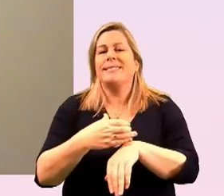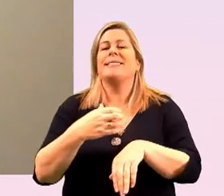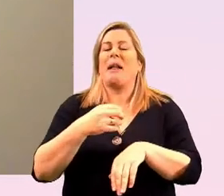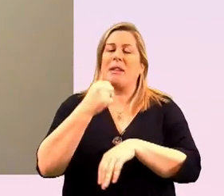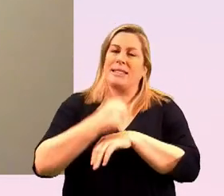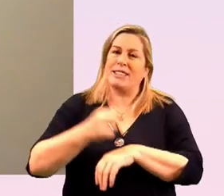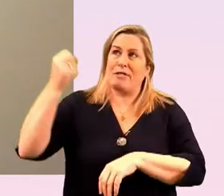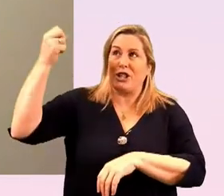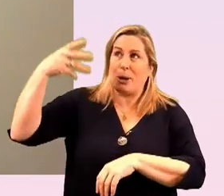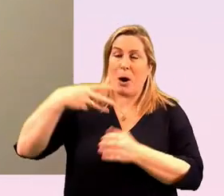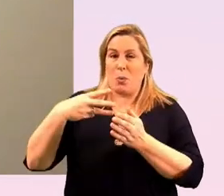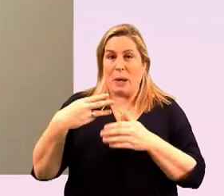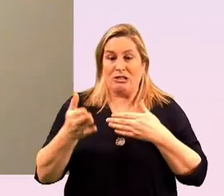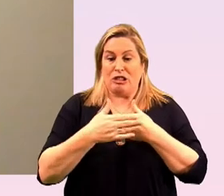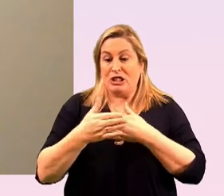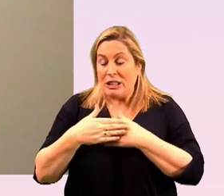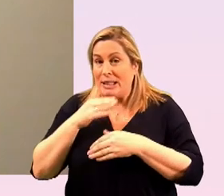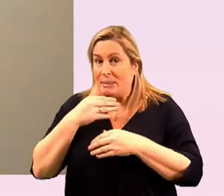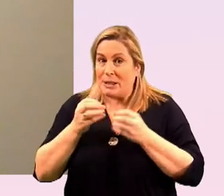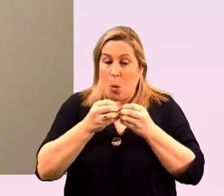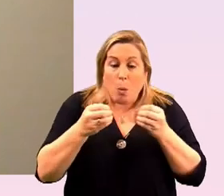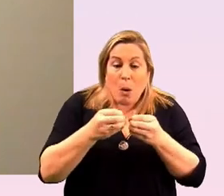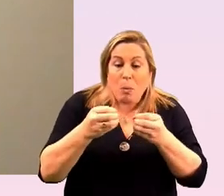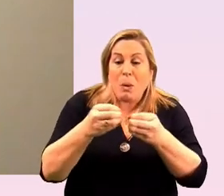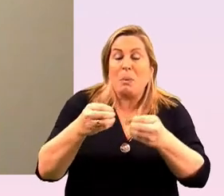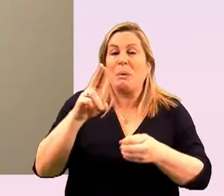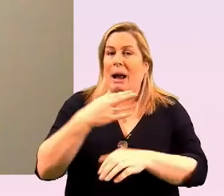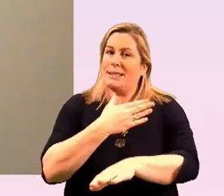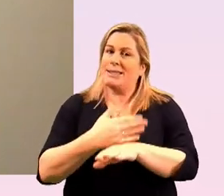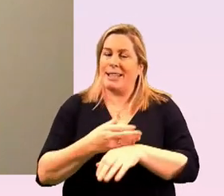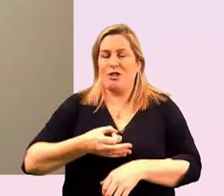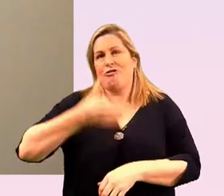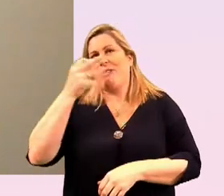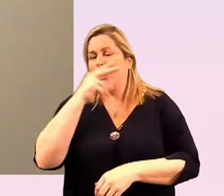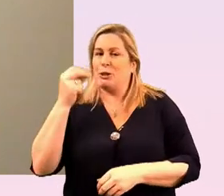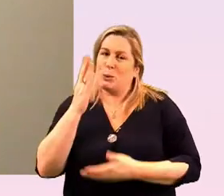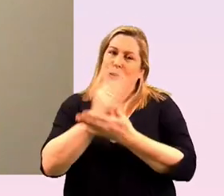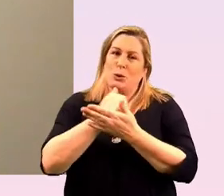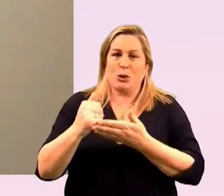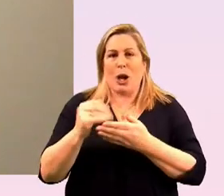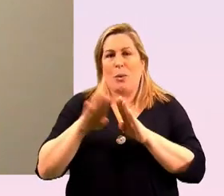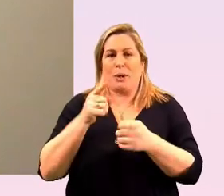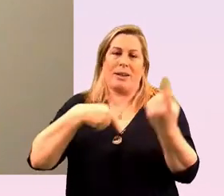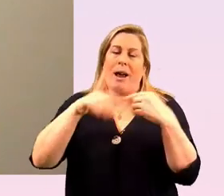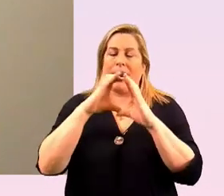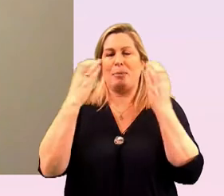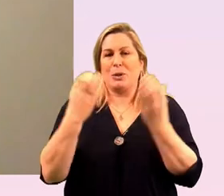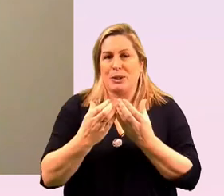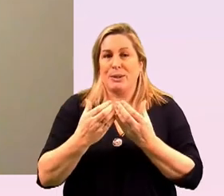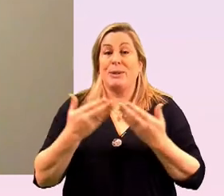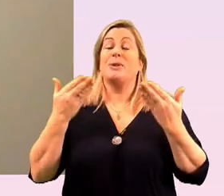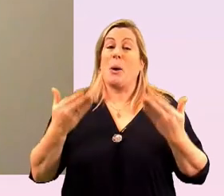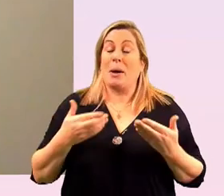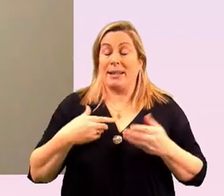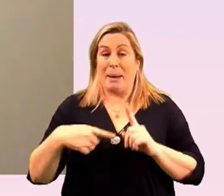summer when the restrictions allow us to gather again that we will have great news to share with our community so on that